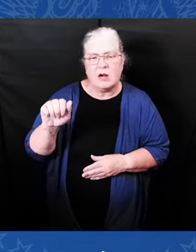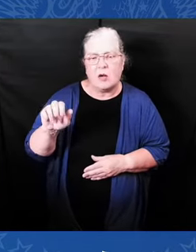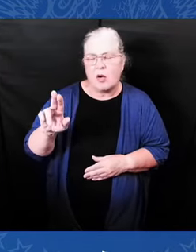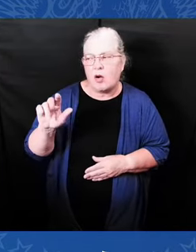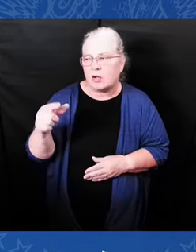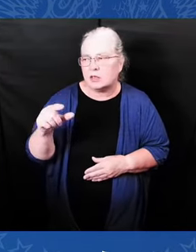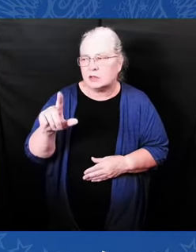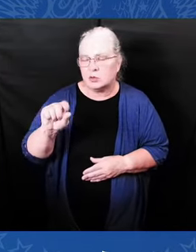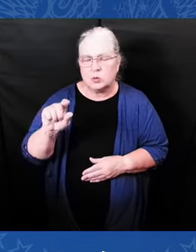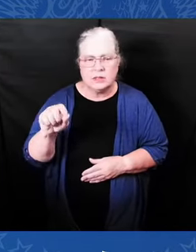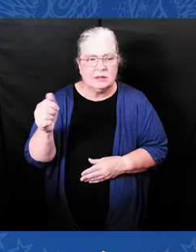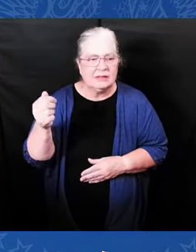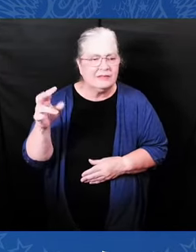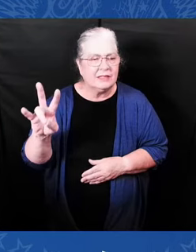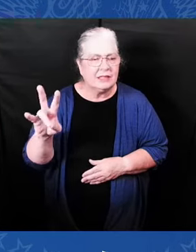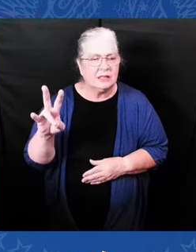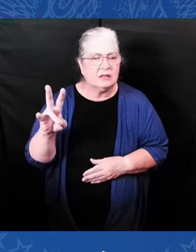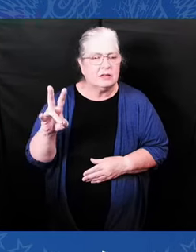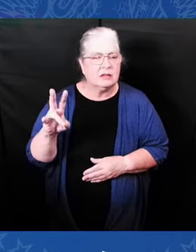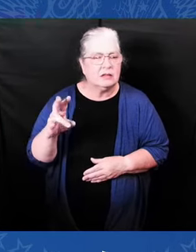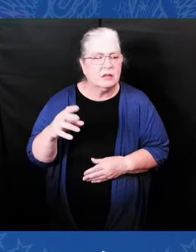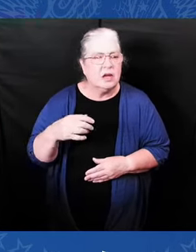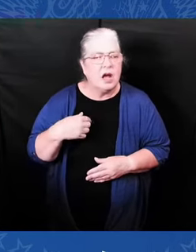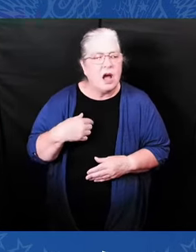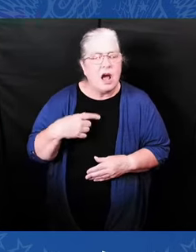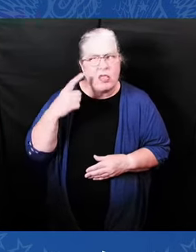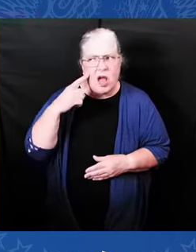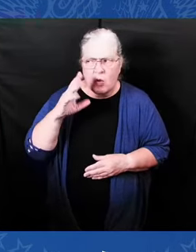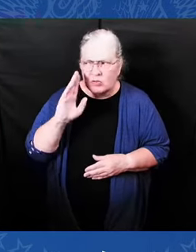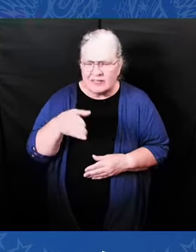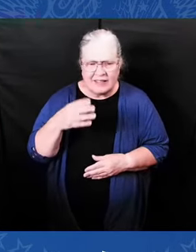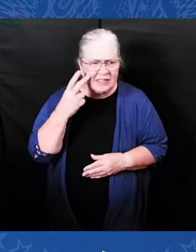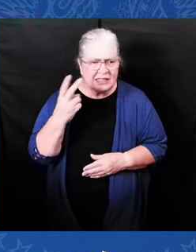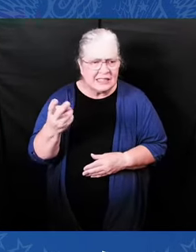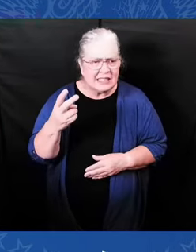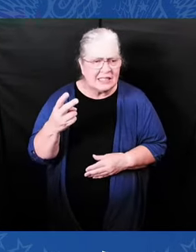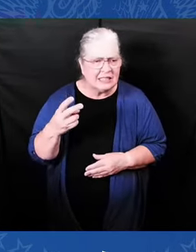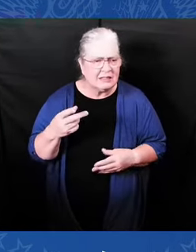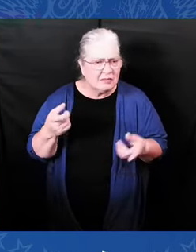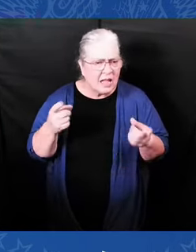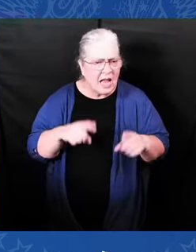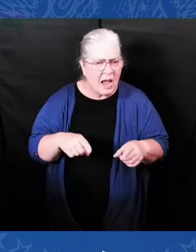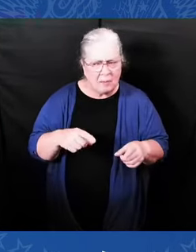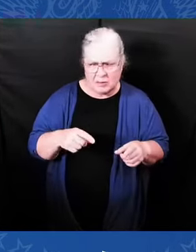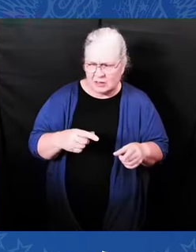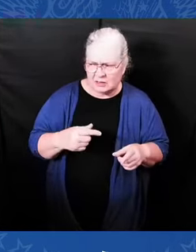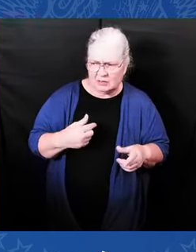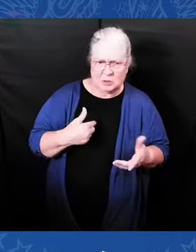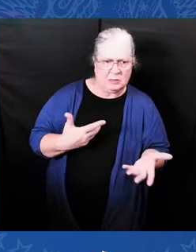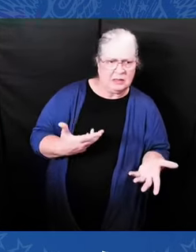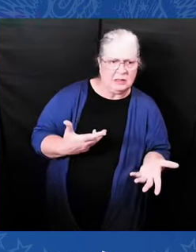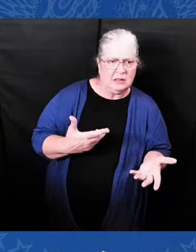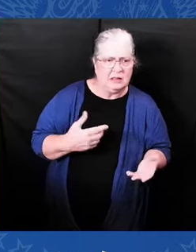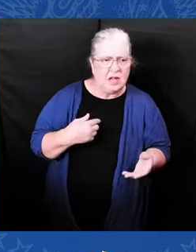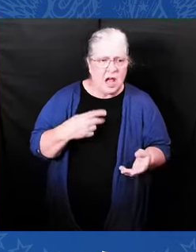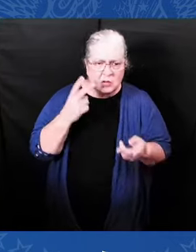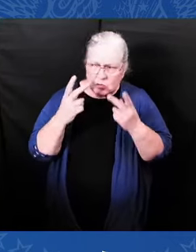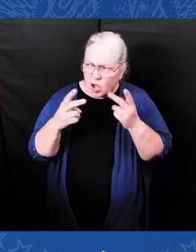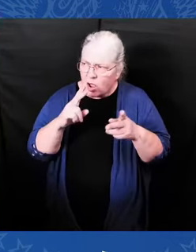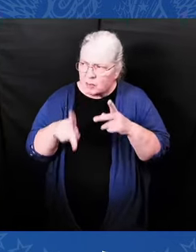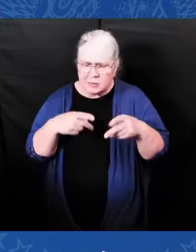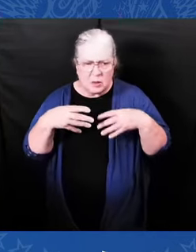along with me. We saw people marching out of fields with lighted torches, literally carrying